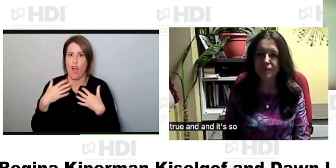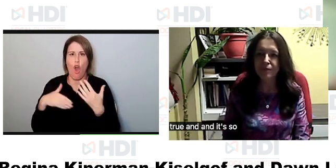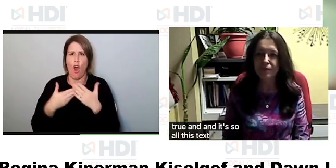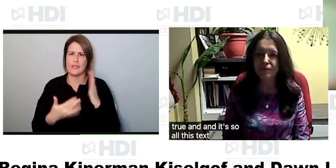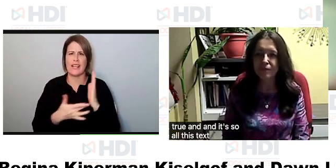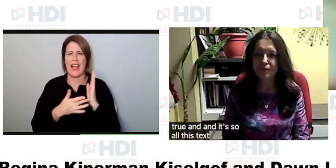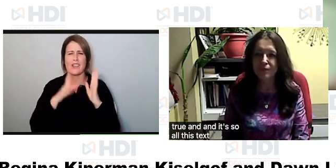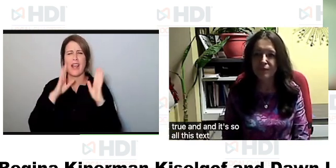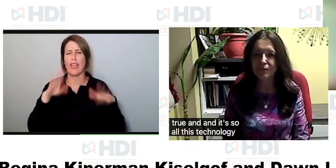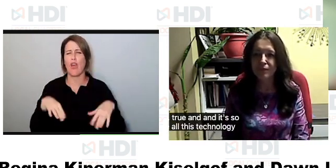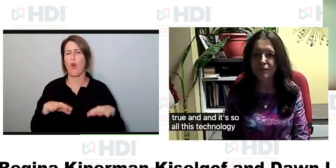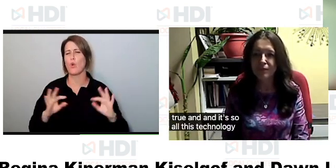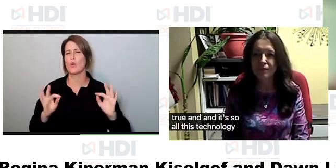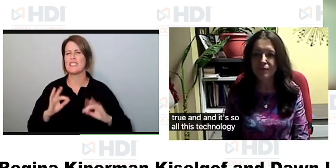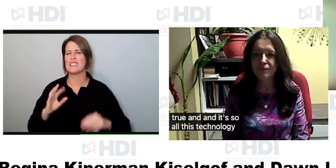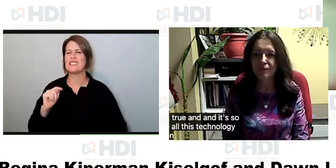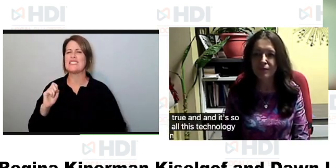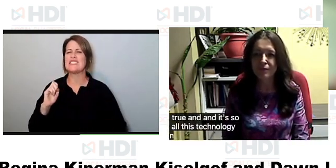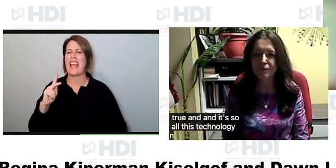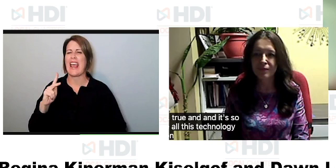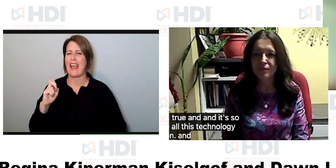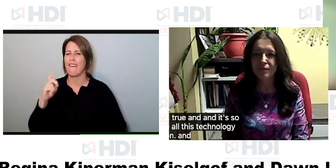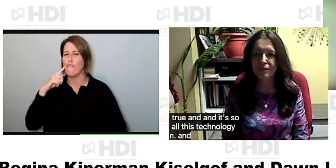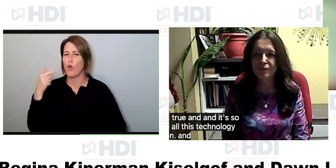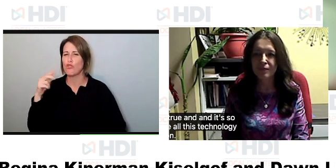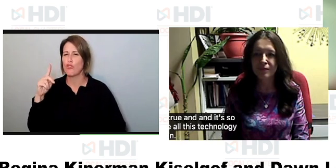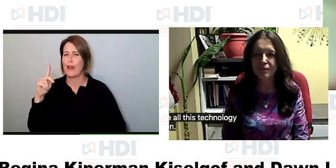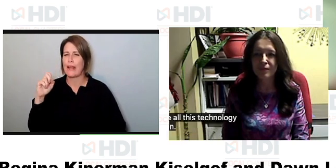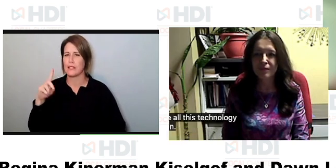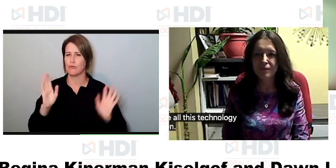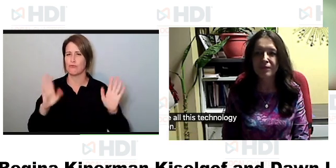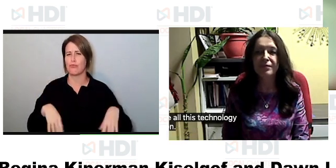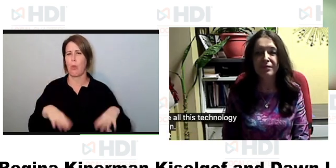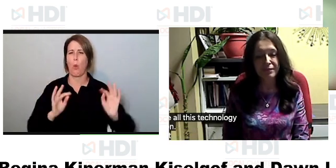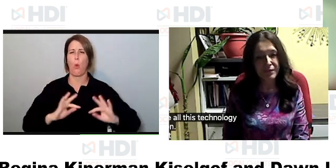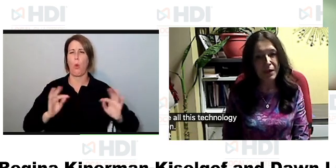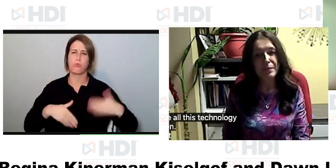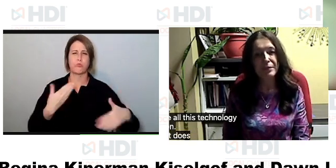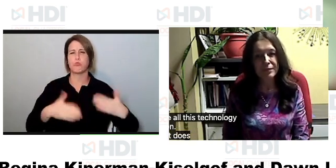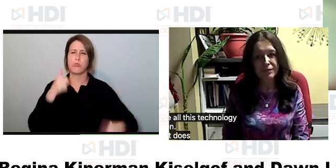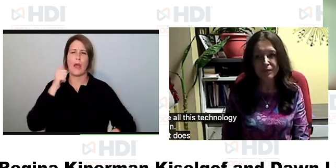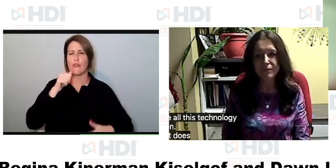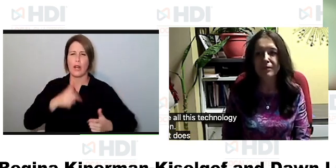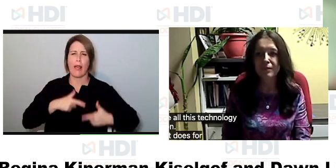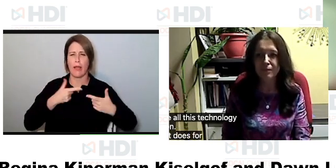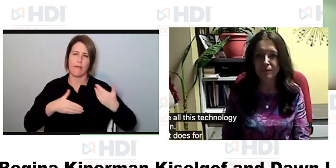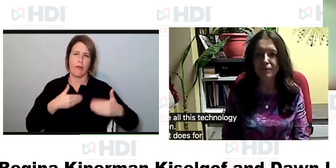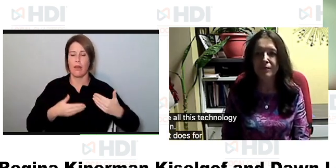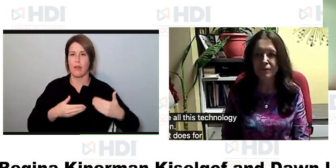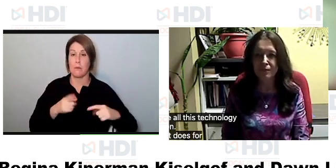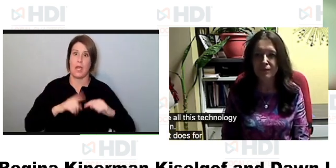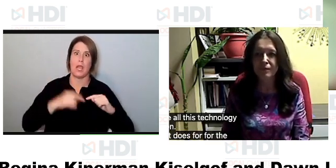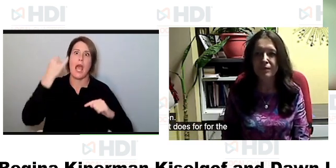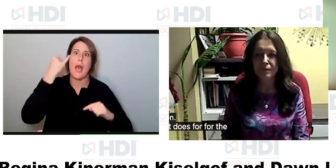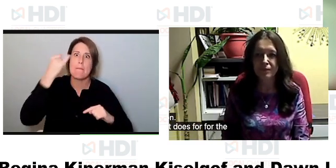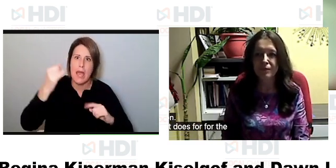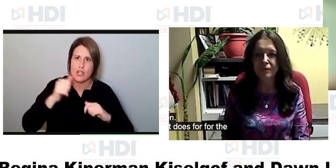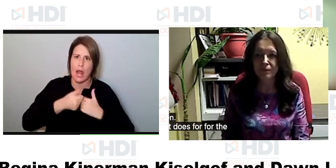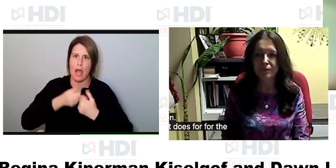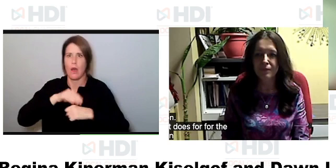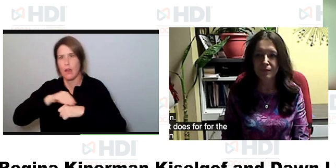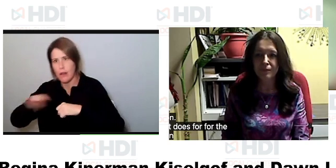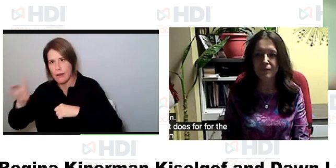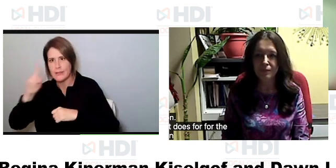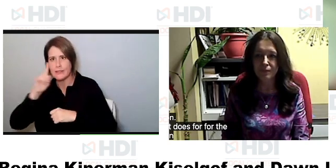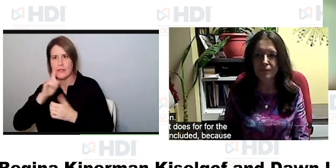for granted as a hearing person and i just can't imagine what it does um for for the deaf community to really feel included